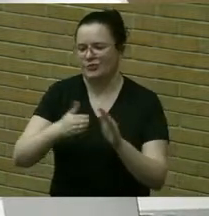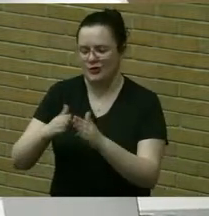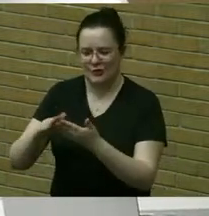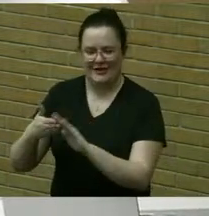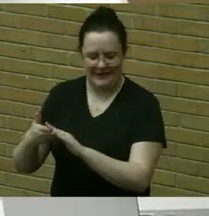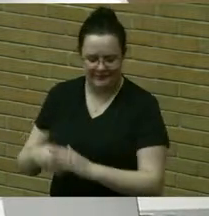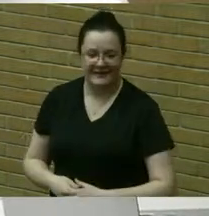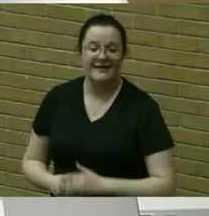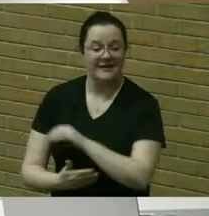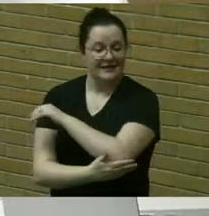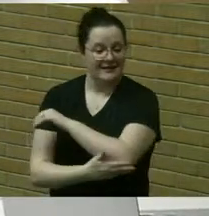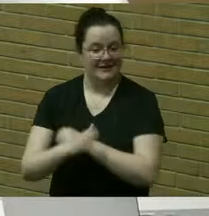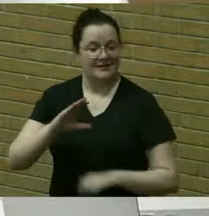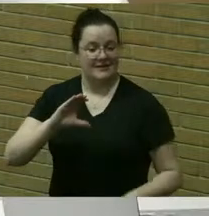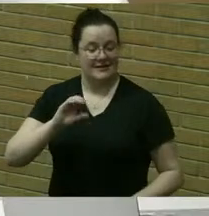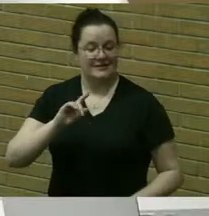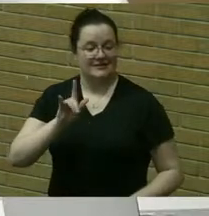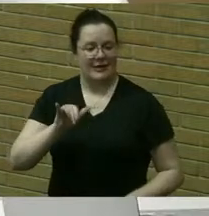to all the towns that are participating